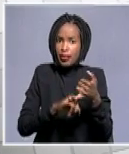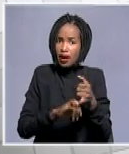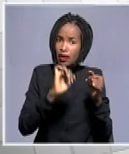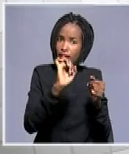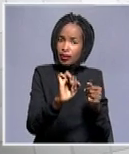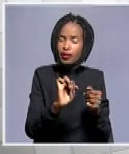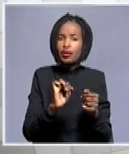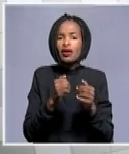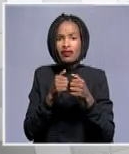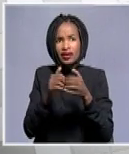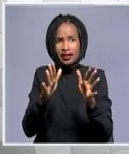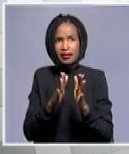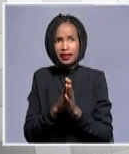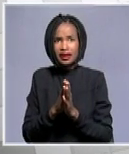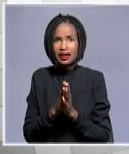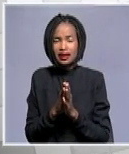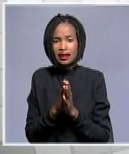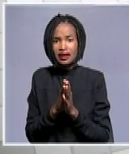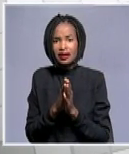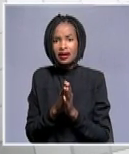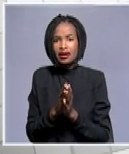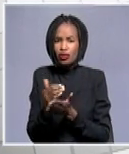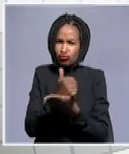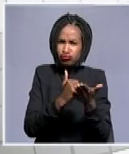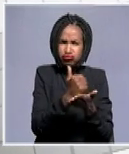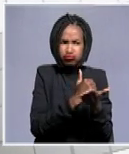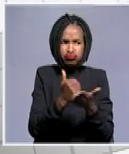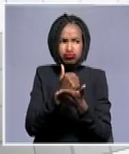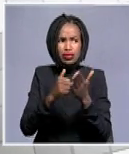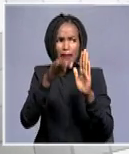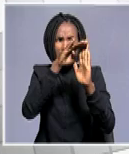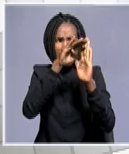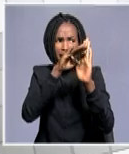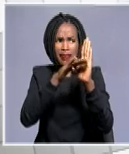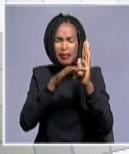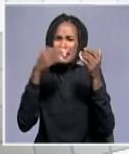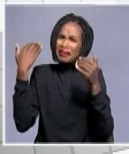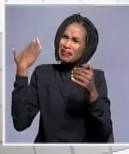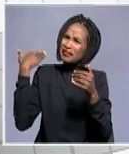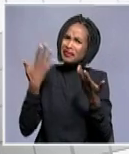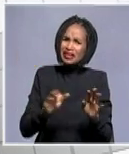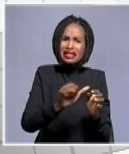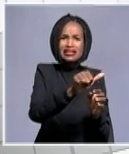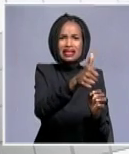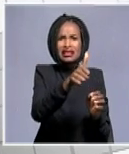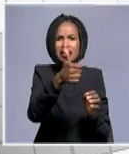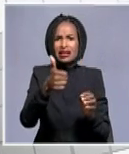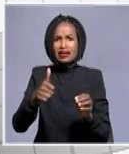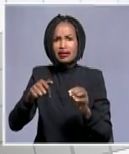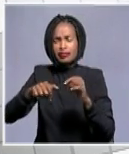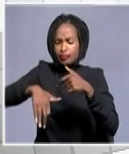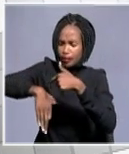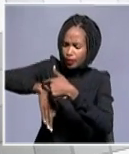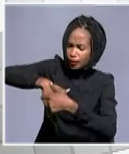Genghor kick-started the campaign, nationwide campaign. Of course activities were already happening in other parts of the country.